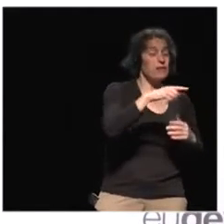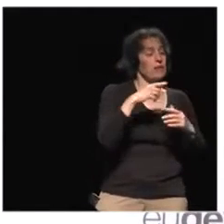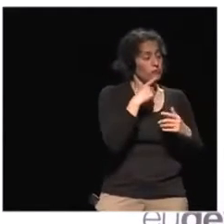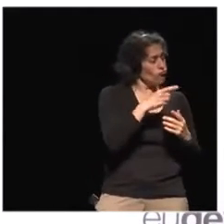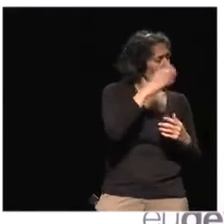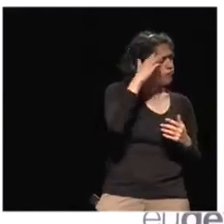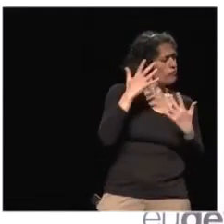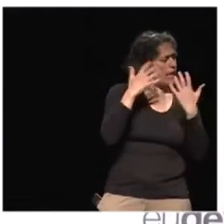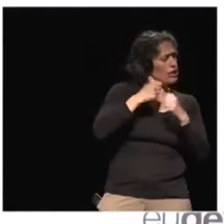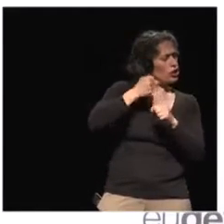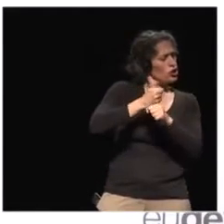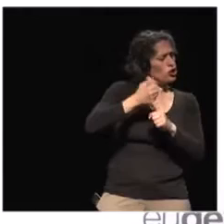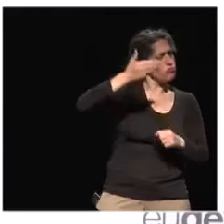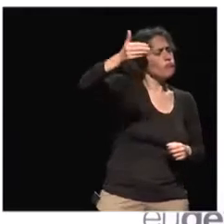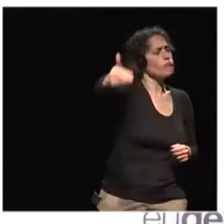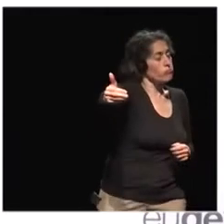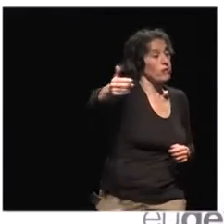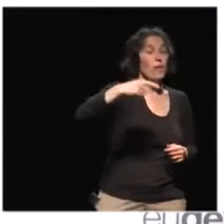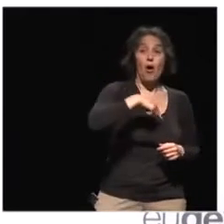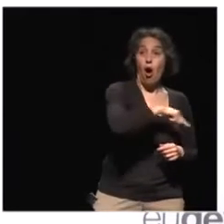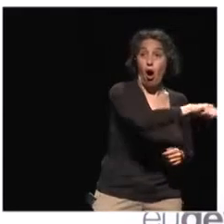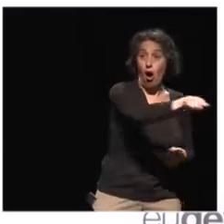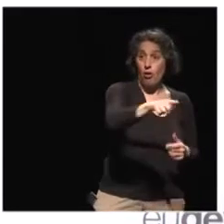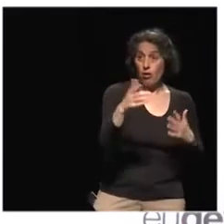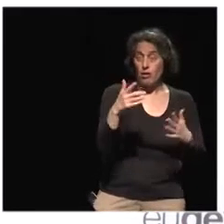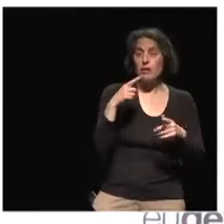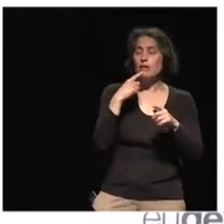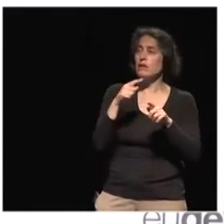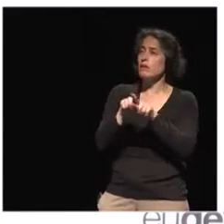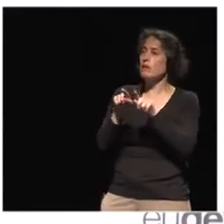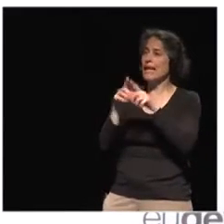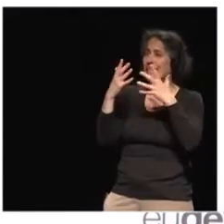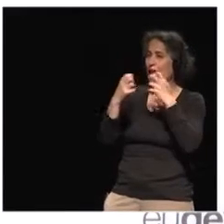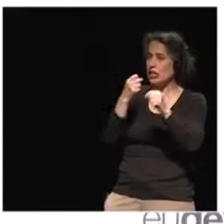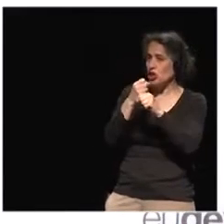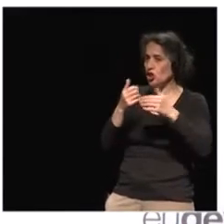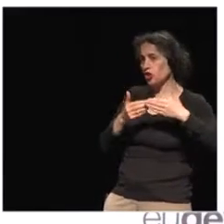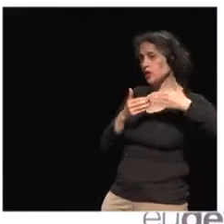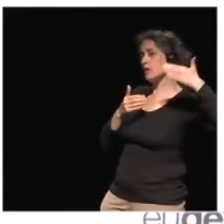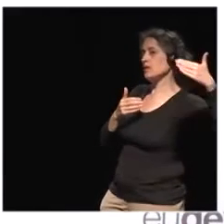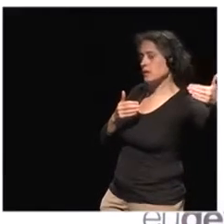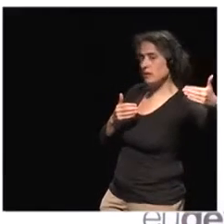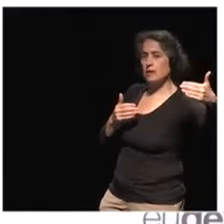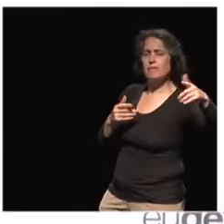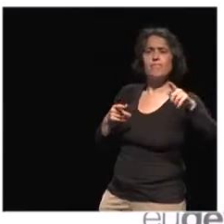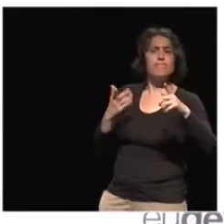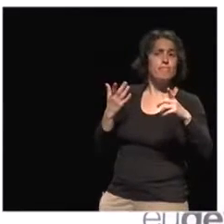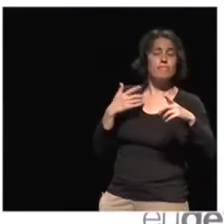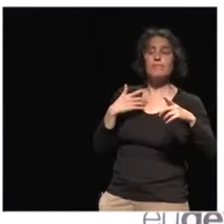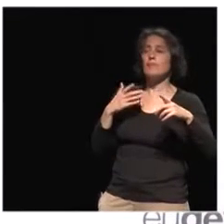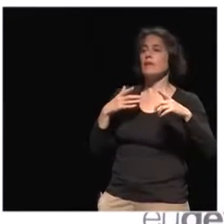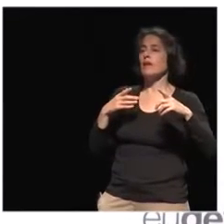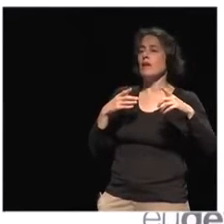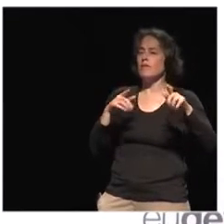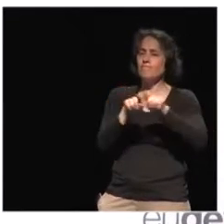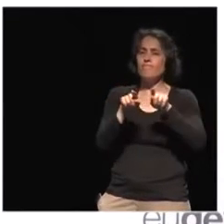they might not have medical. So they made sure that that system was put in place so that in case they don't get into that,